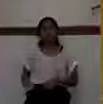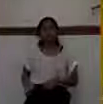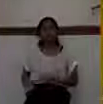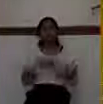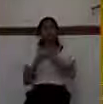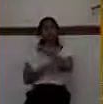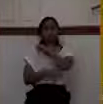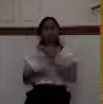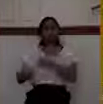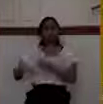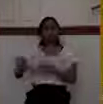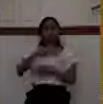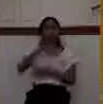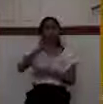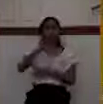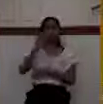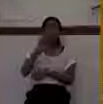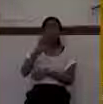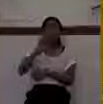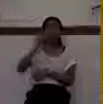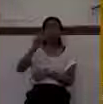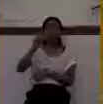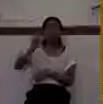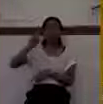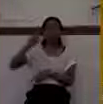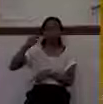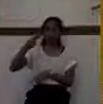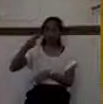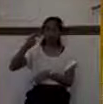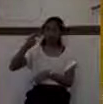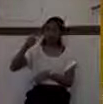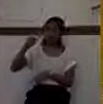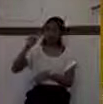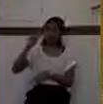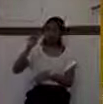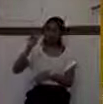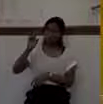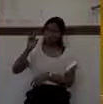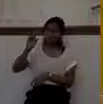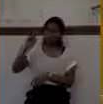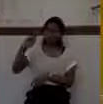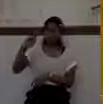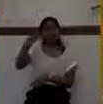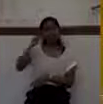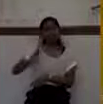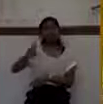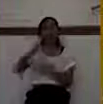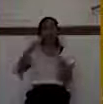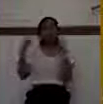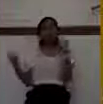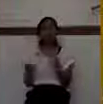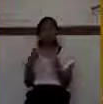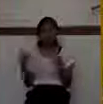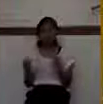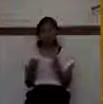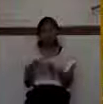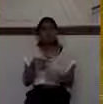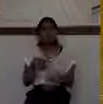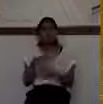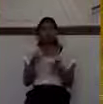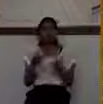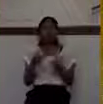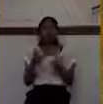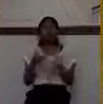for their sins. So the question we have to ask ourselves tonight is, when we love anyone or anything more than God,